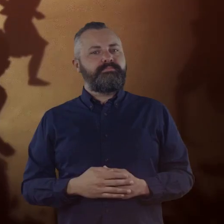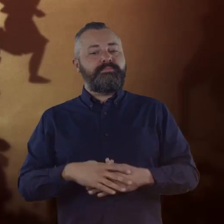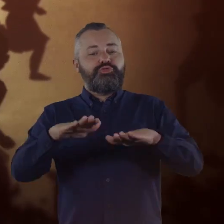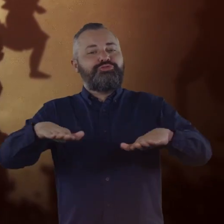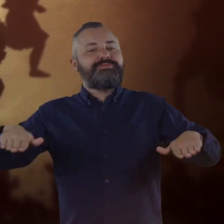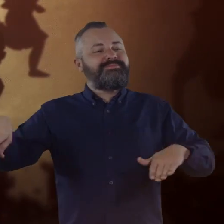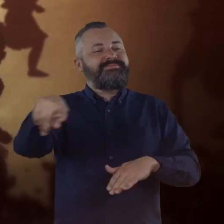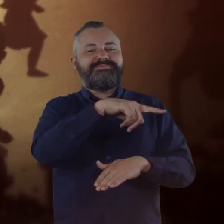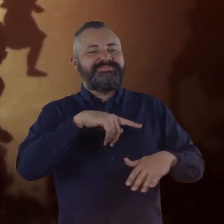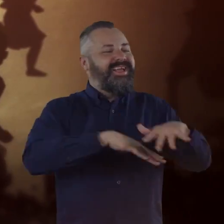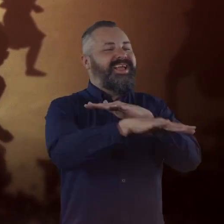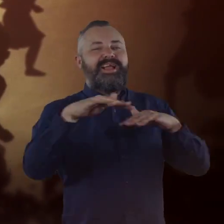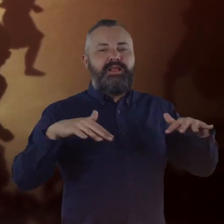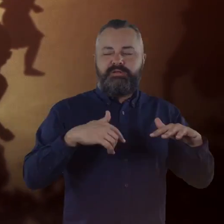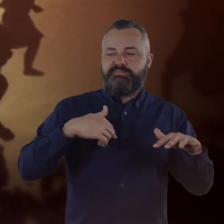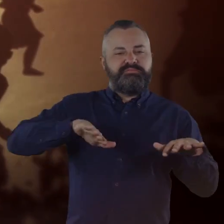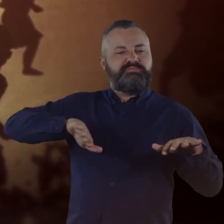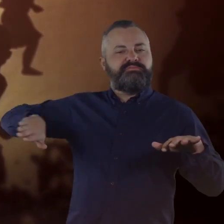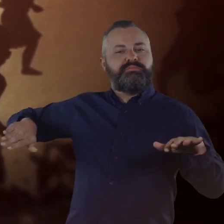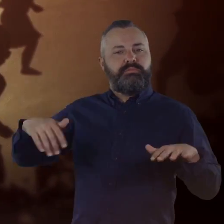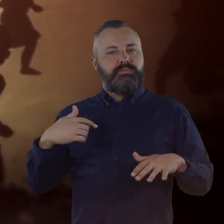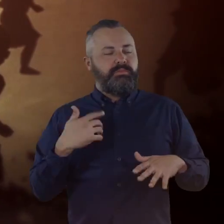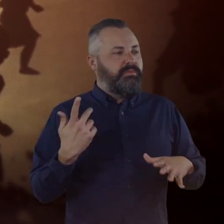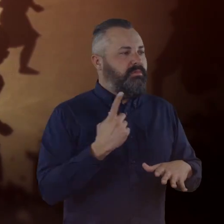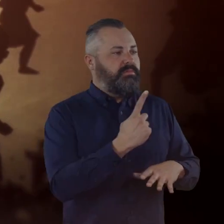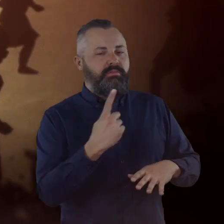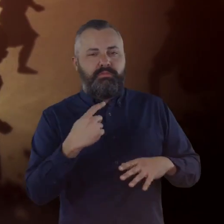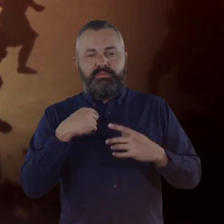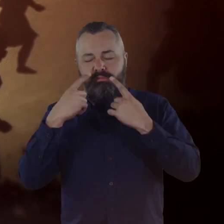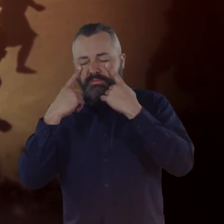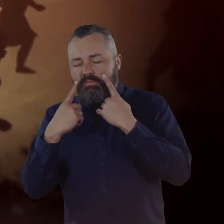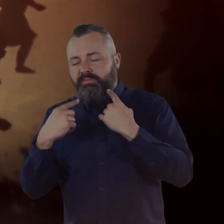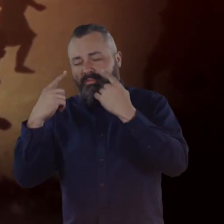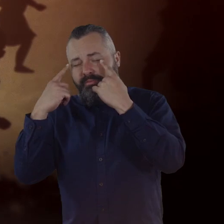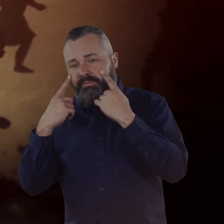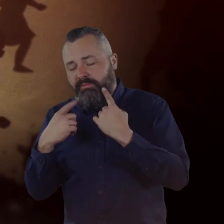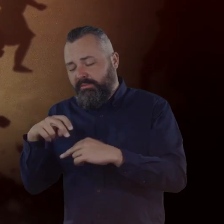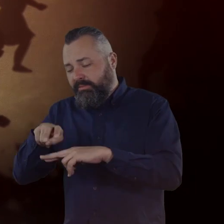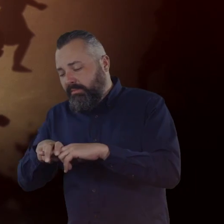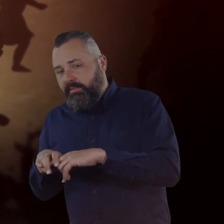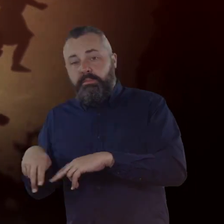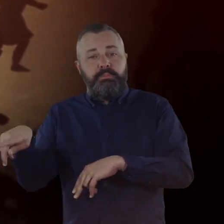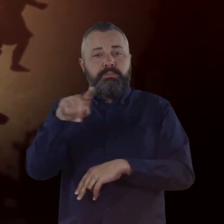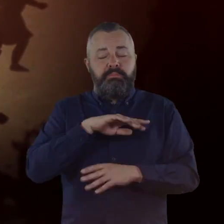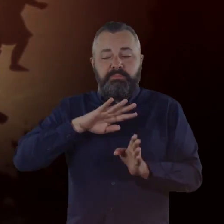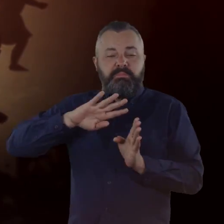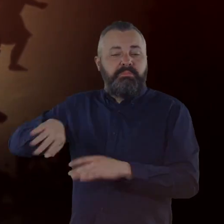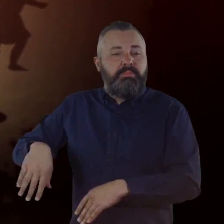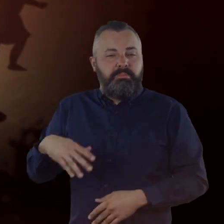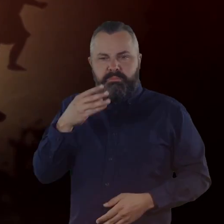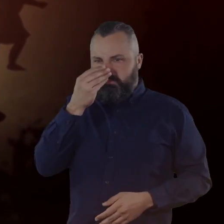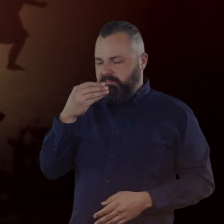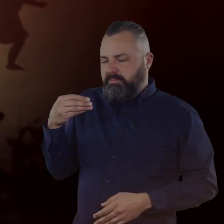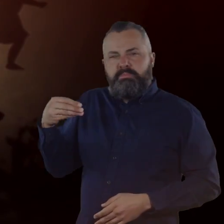if I cried, nobody would come and say, what's wrong with you, Annie? They just left me, and all day long I was crying, and nobody